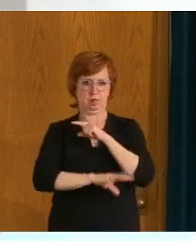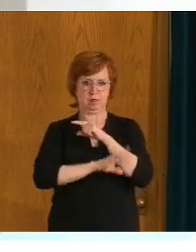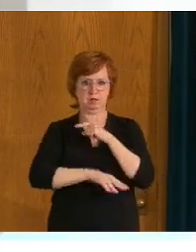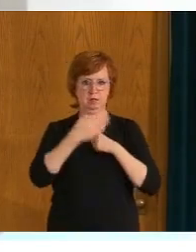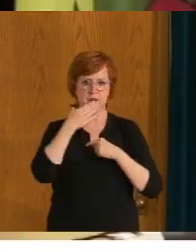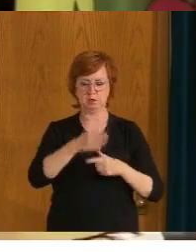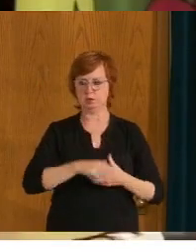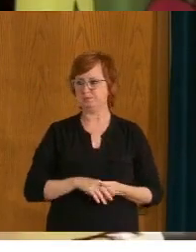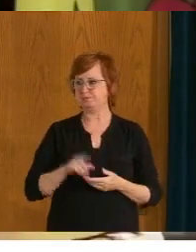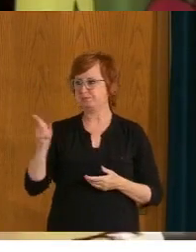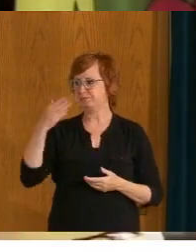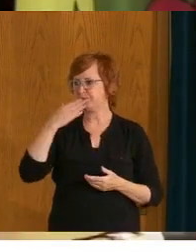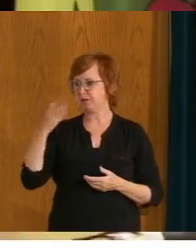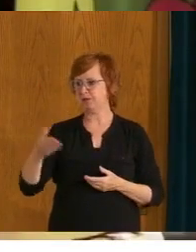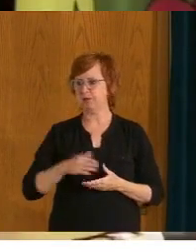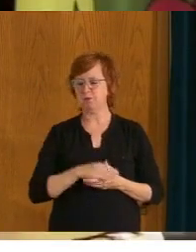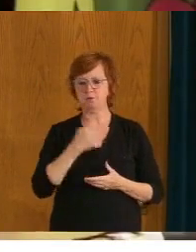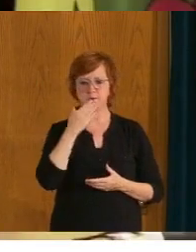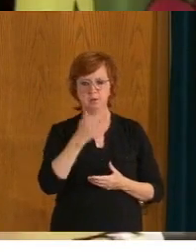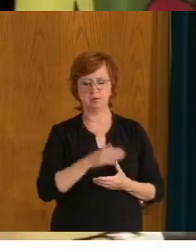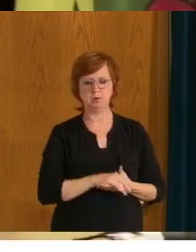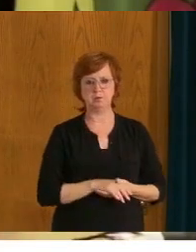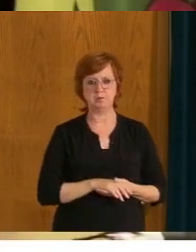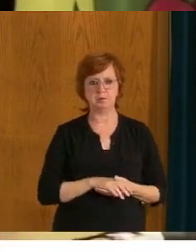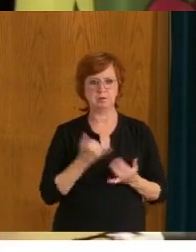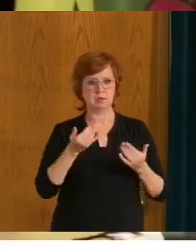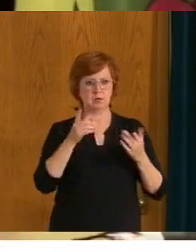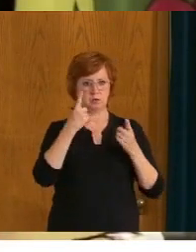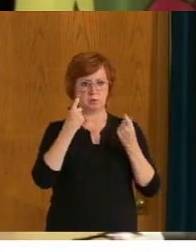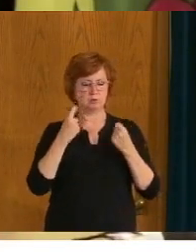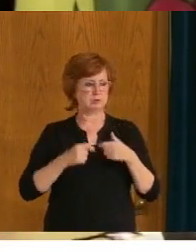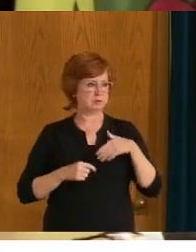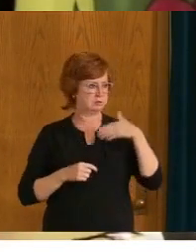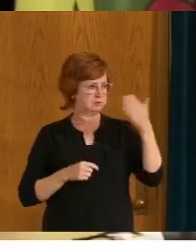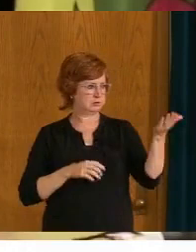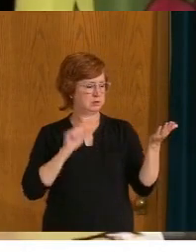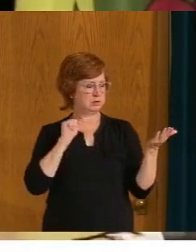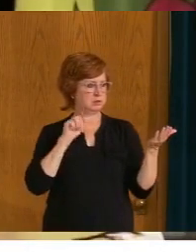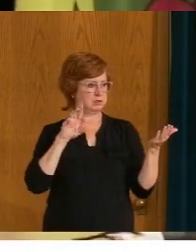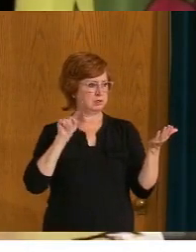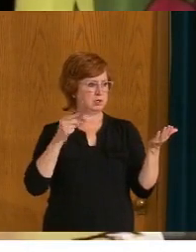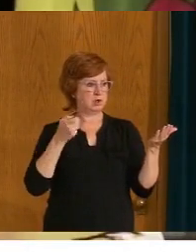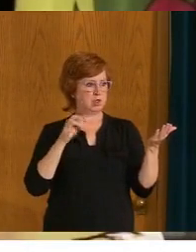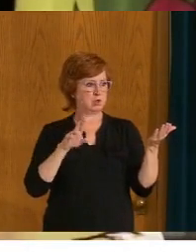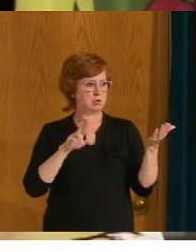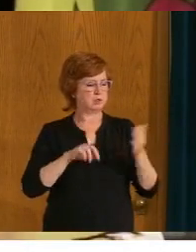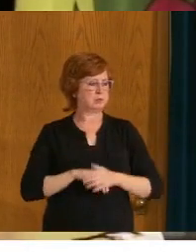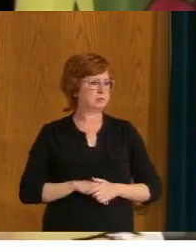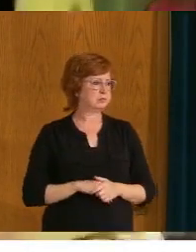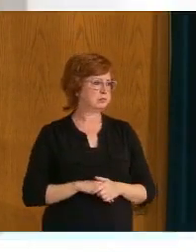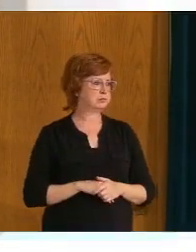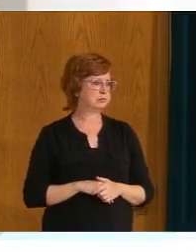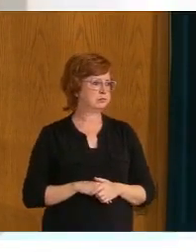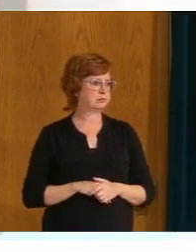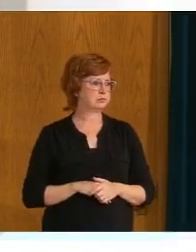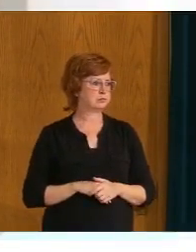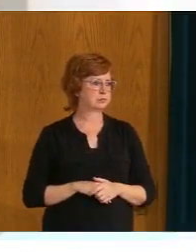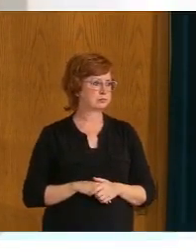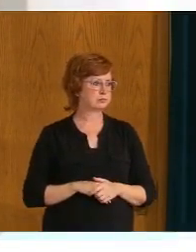Thank you, Premier Mo and Dr. Shahab. We will now take questions and we'll start in the room. Arthur? Sure.